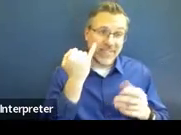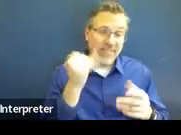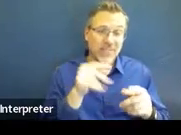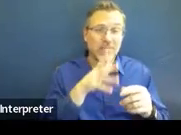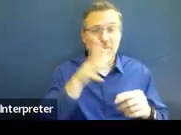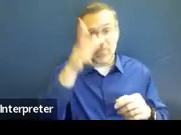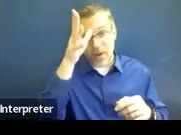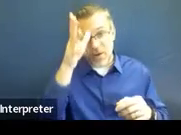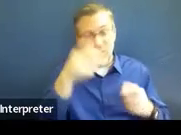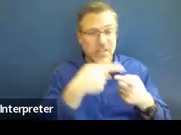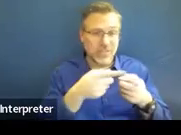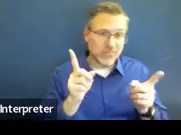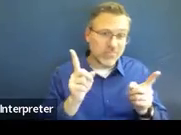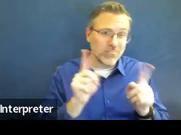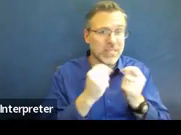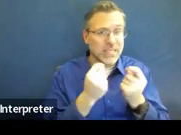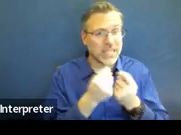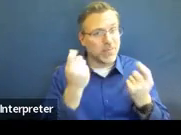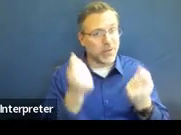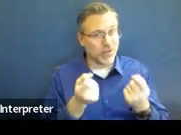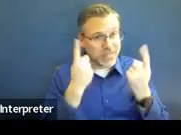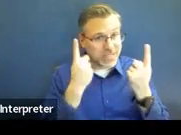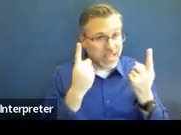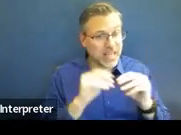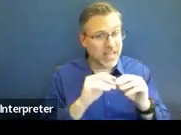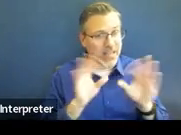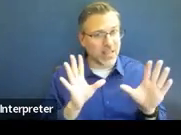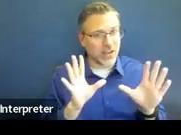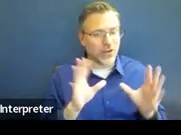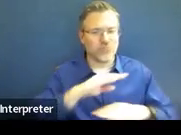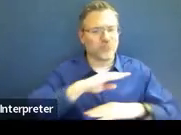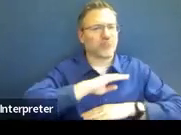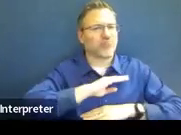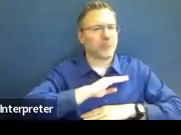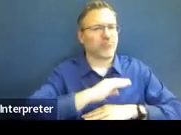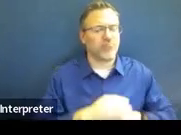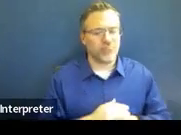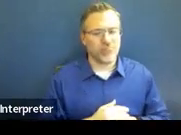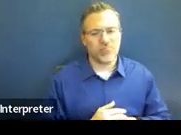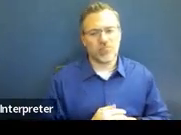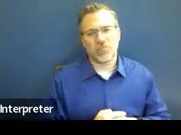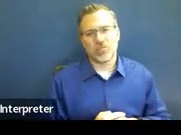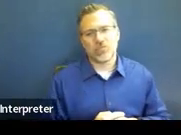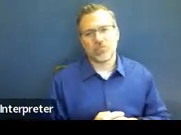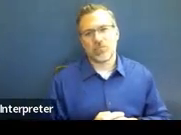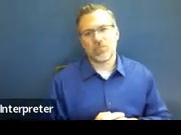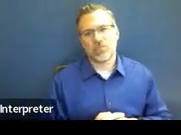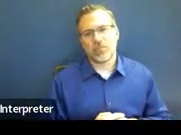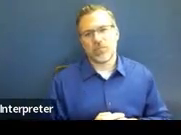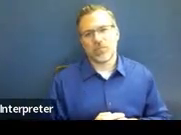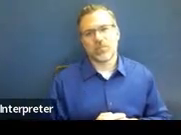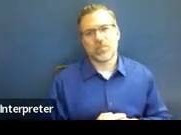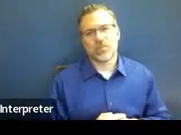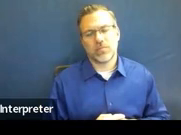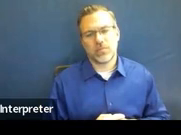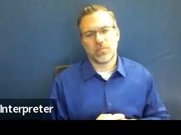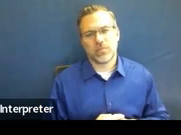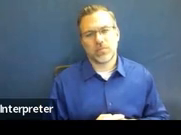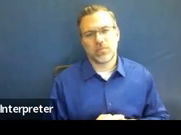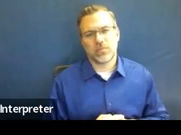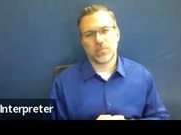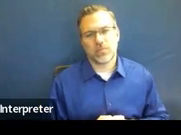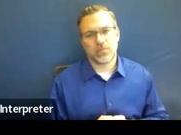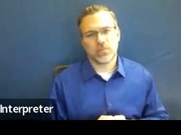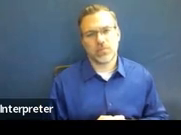including the parents that are going to be reading the written notice, I think that updating